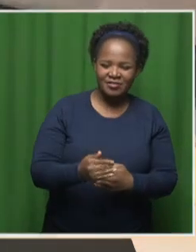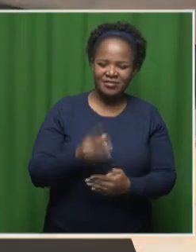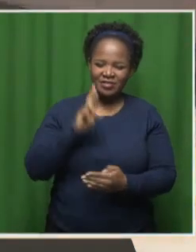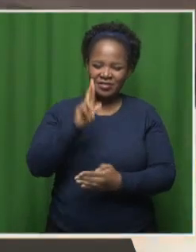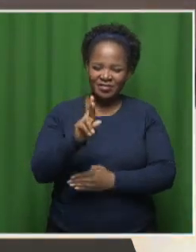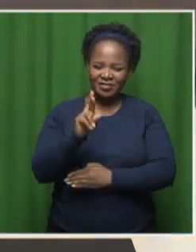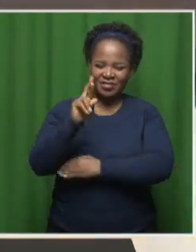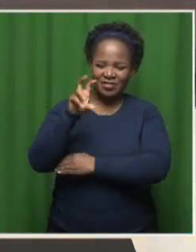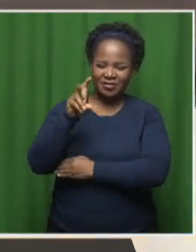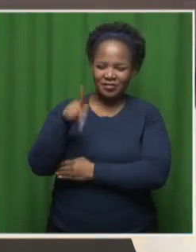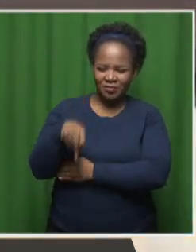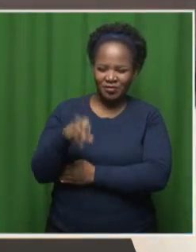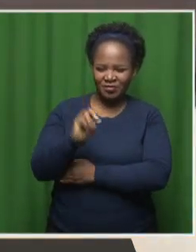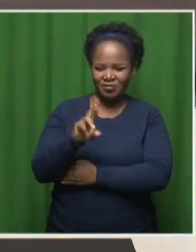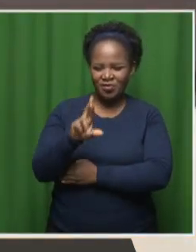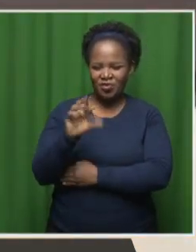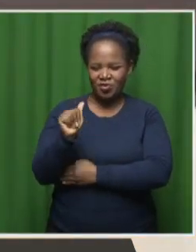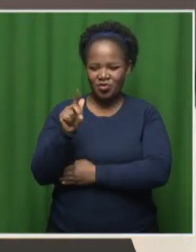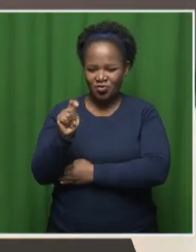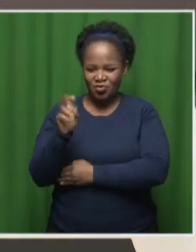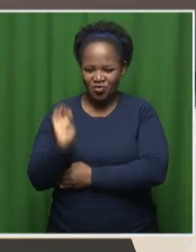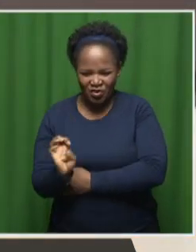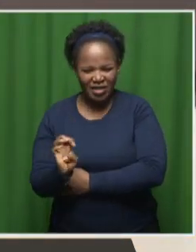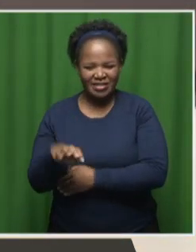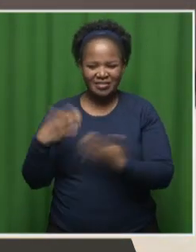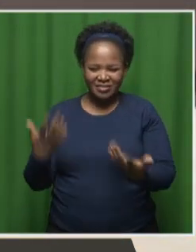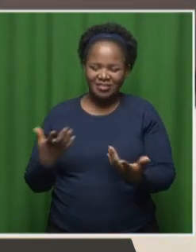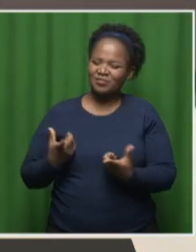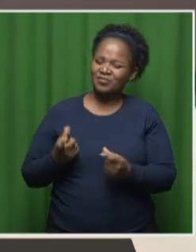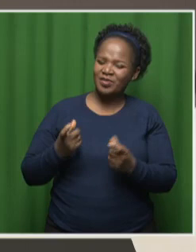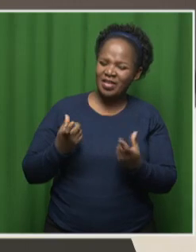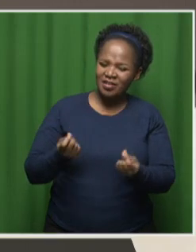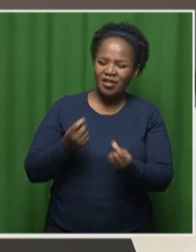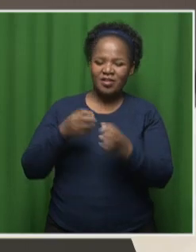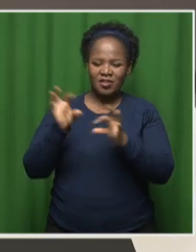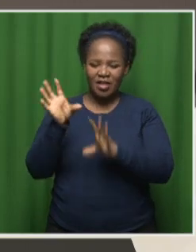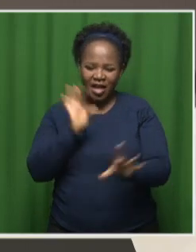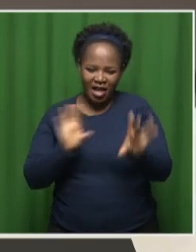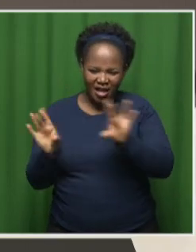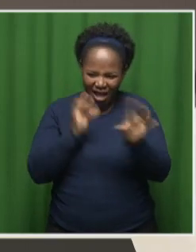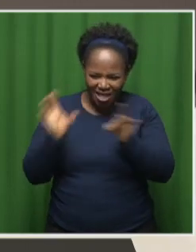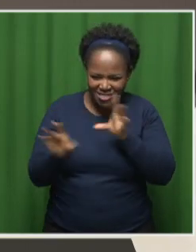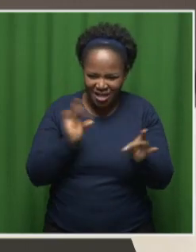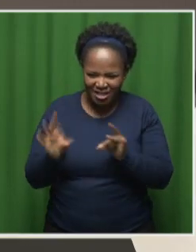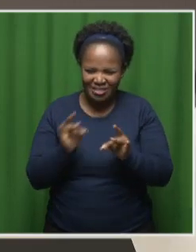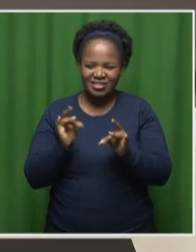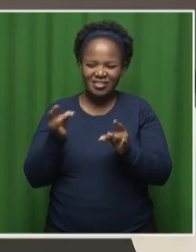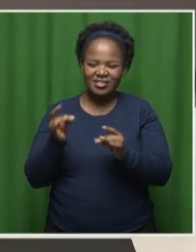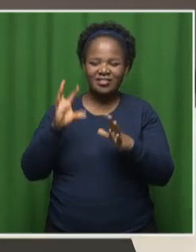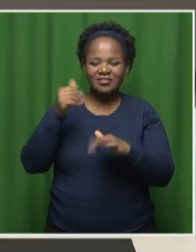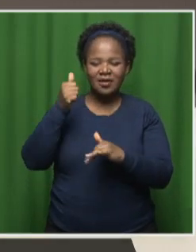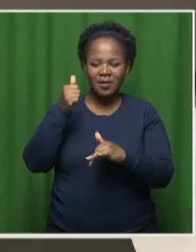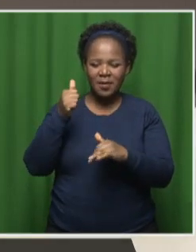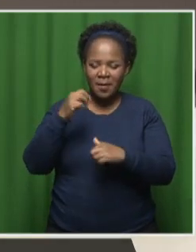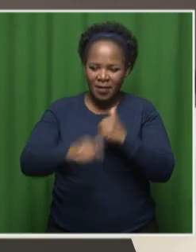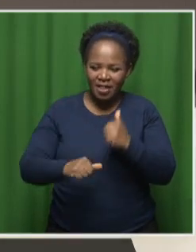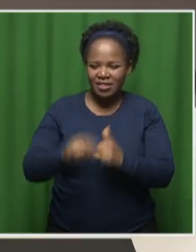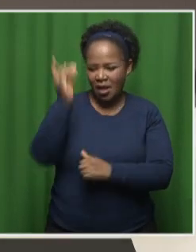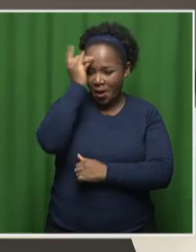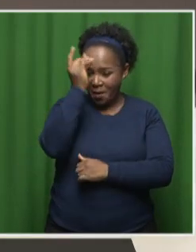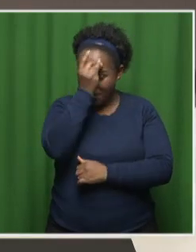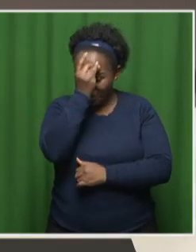let's start from March. March, when we done our analysis, that was in March 2023, this year.